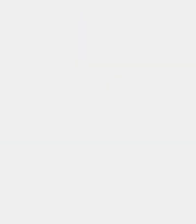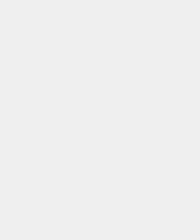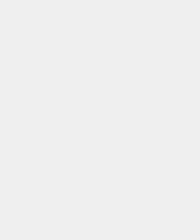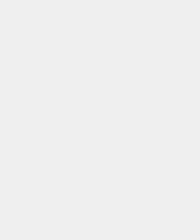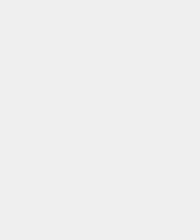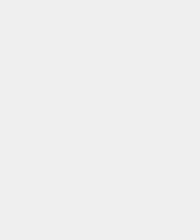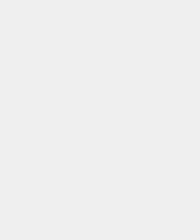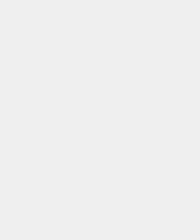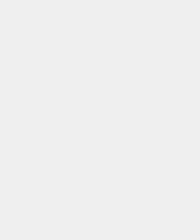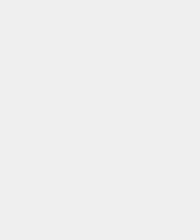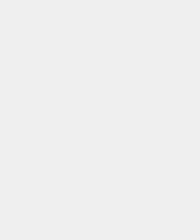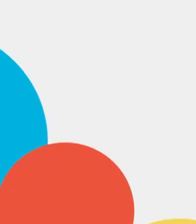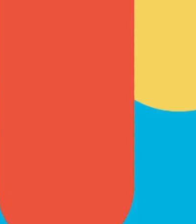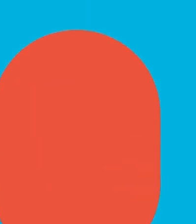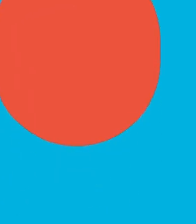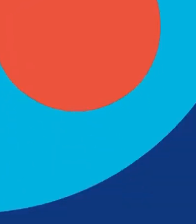bye